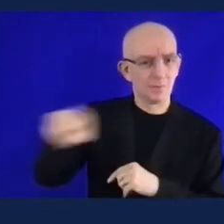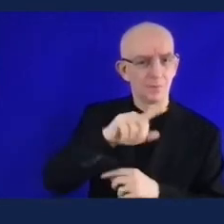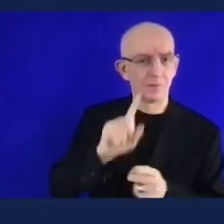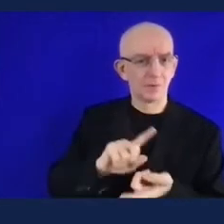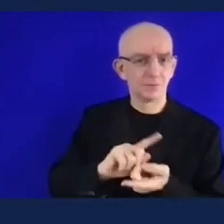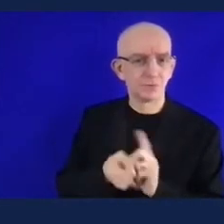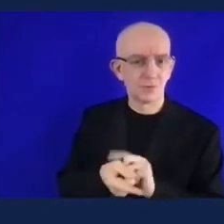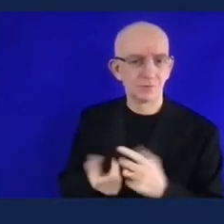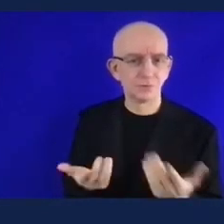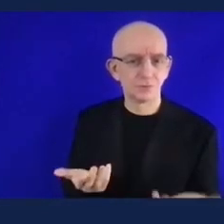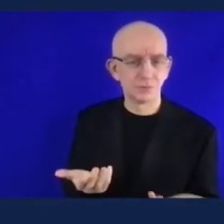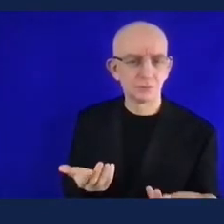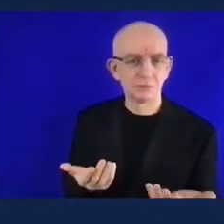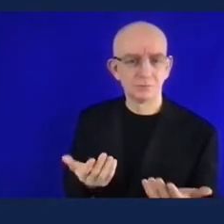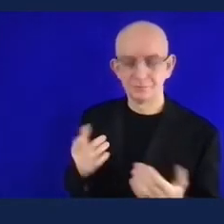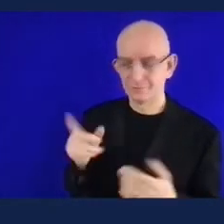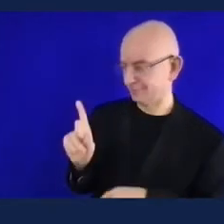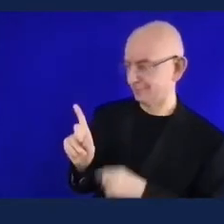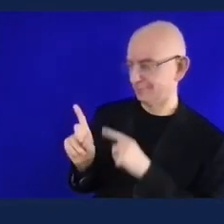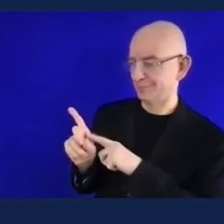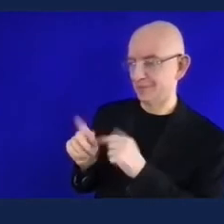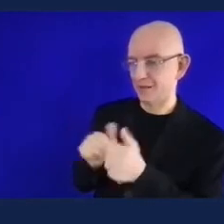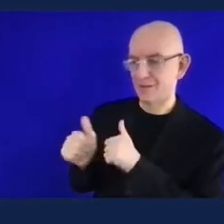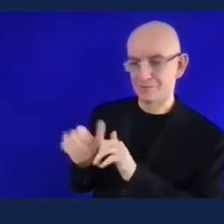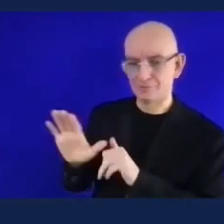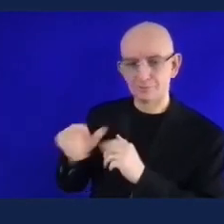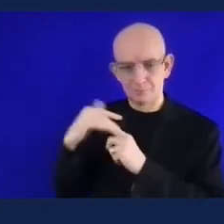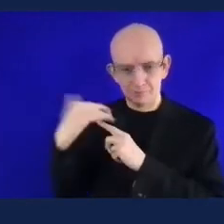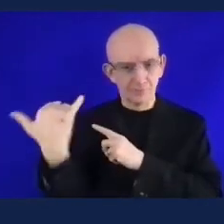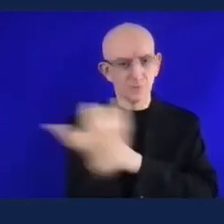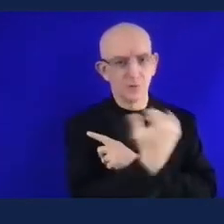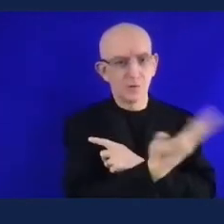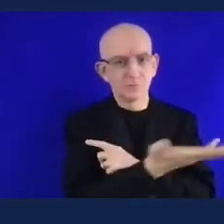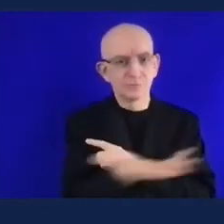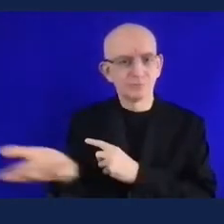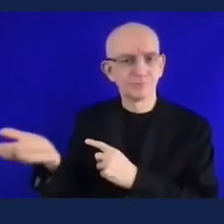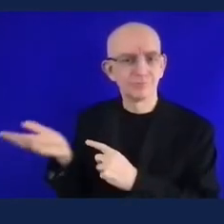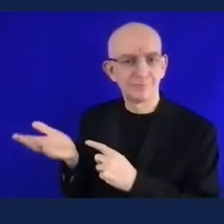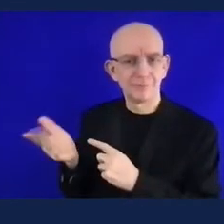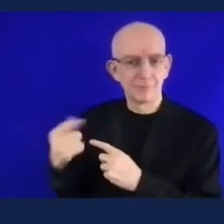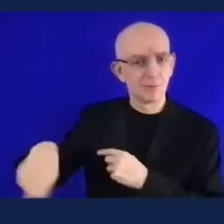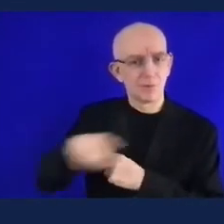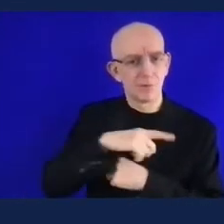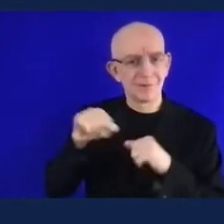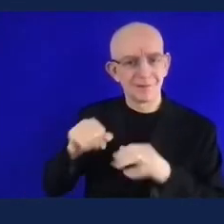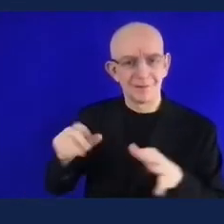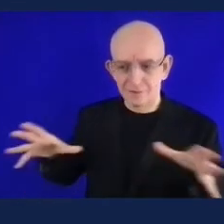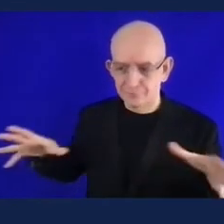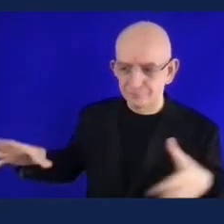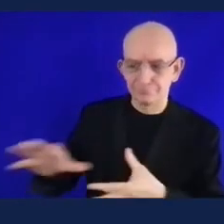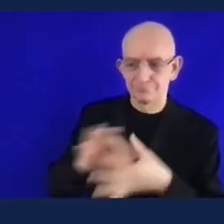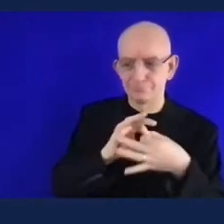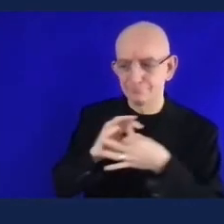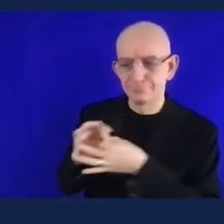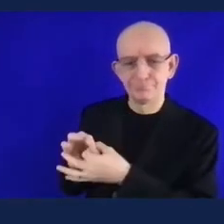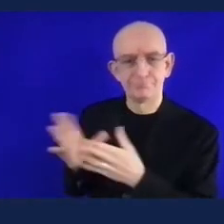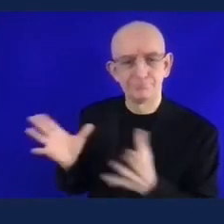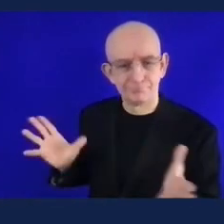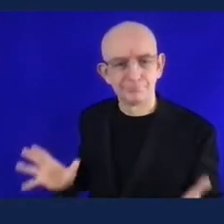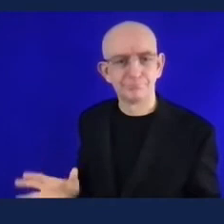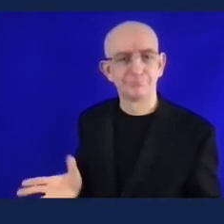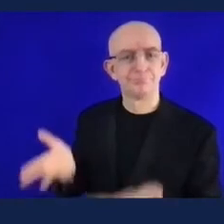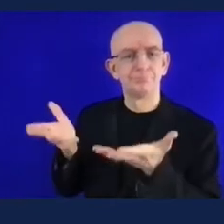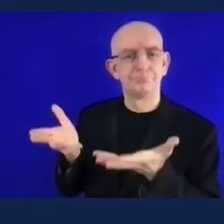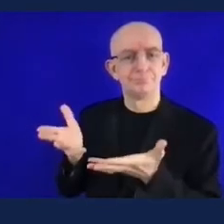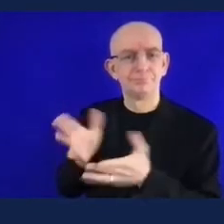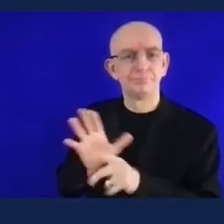we've tried to do with we the 15 is is highlight to the world's media that yeah you are progressing the inclusion agenda but you're forgetting disability don't forget it and we're